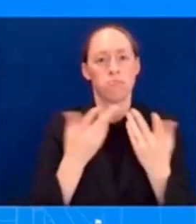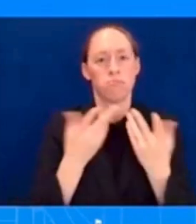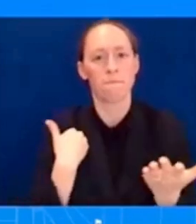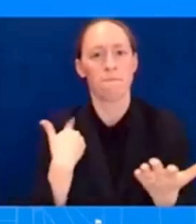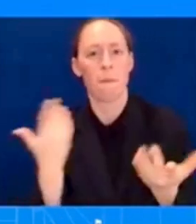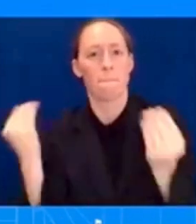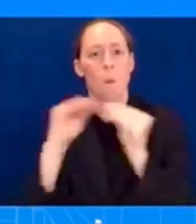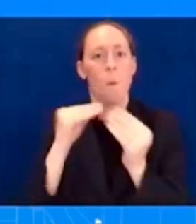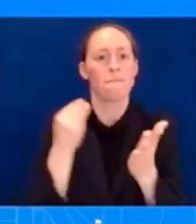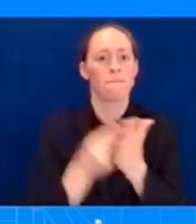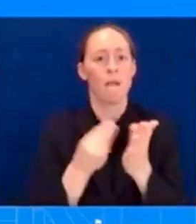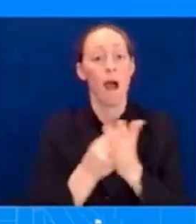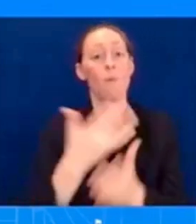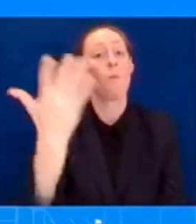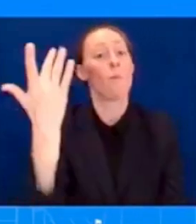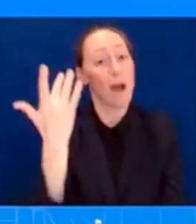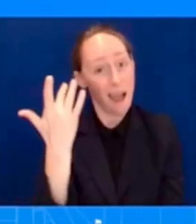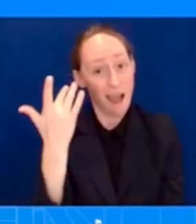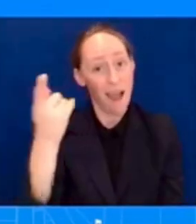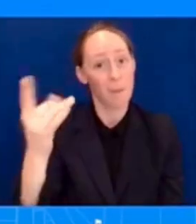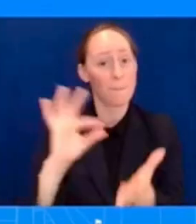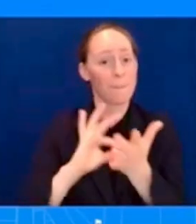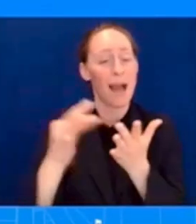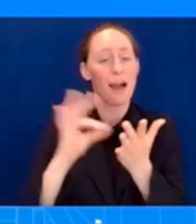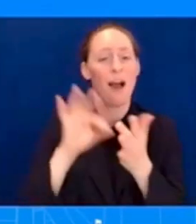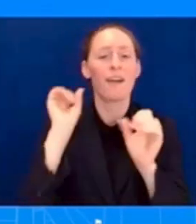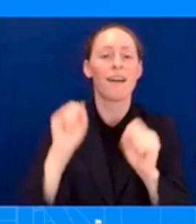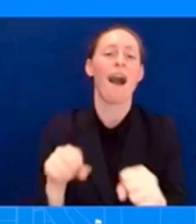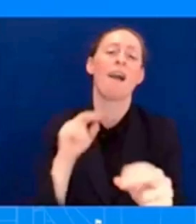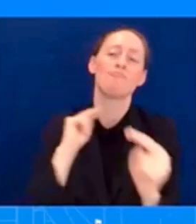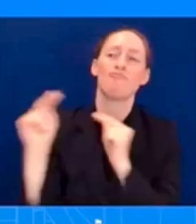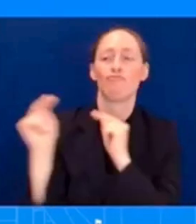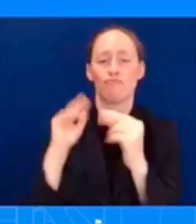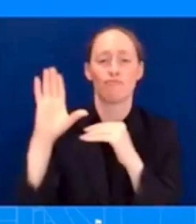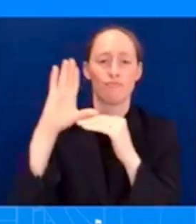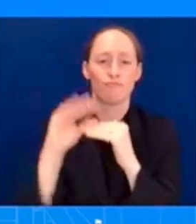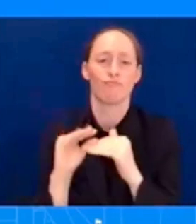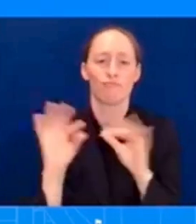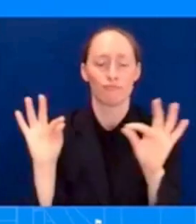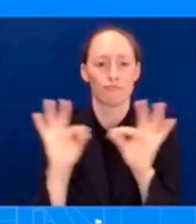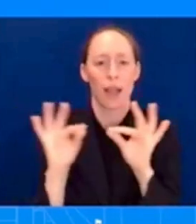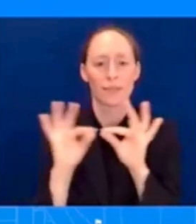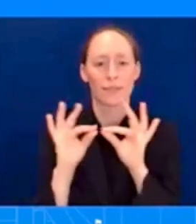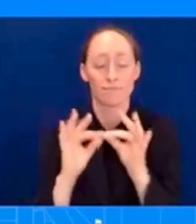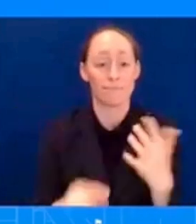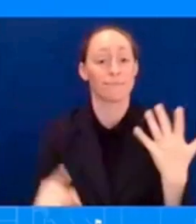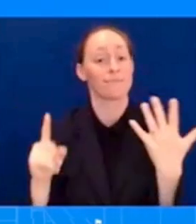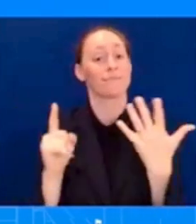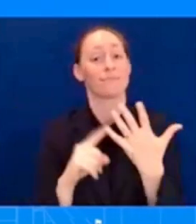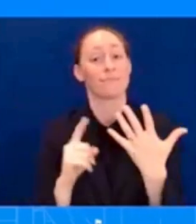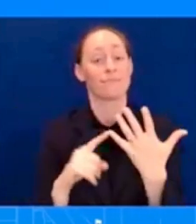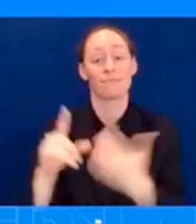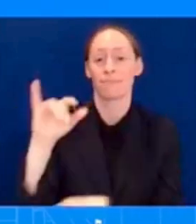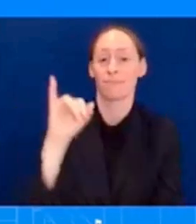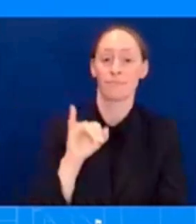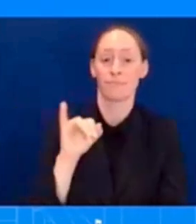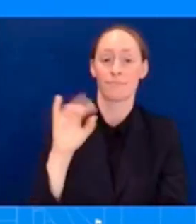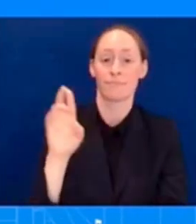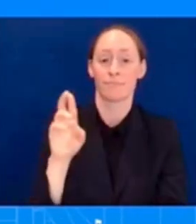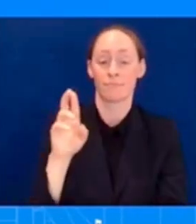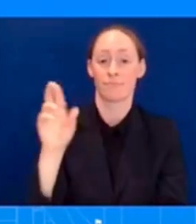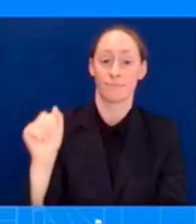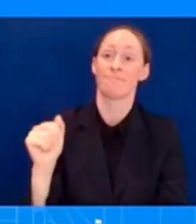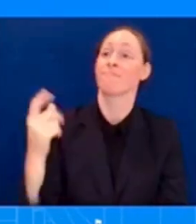And lastly, the Inflation Reduction Act is making the wealthy pay more of their fair share by cracking down on wealthy